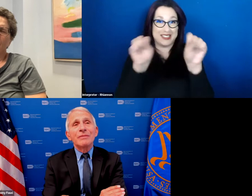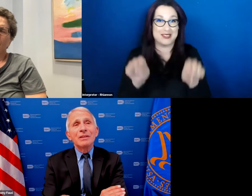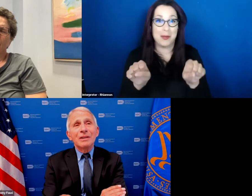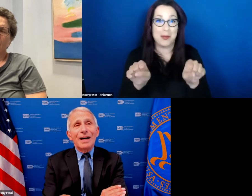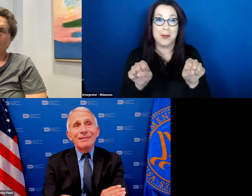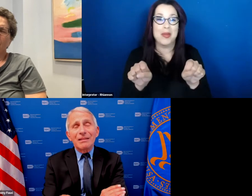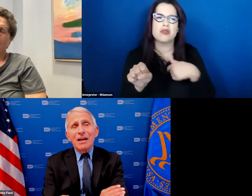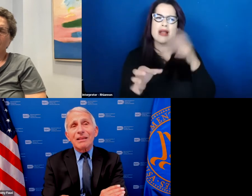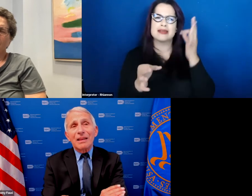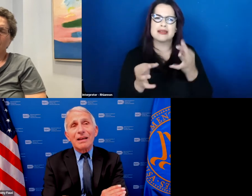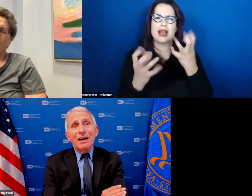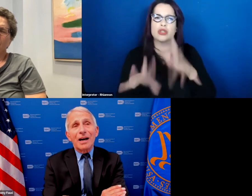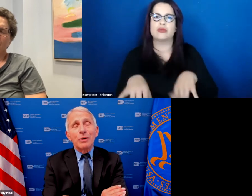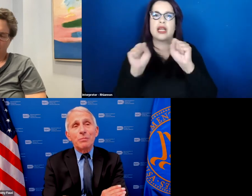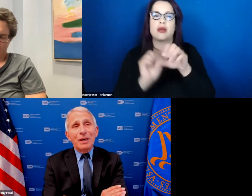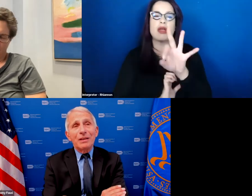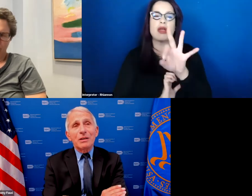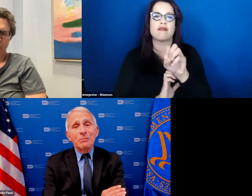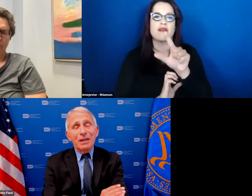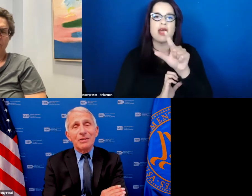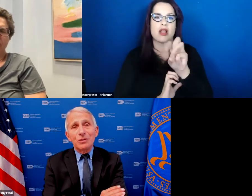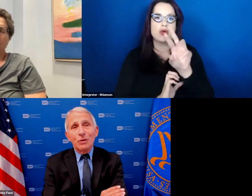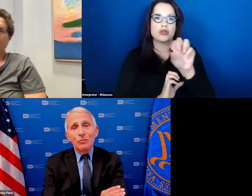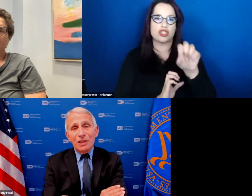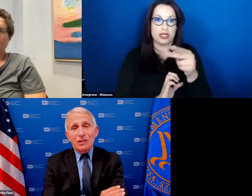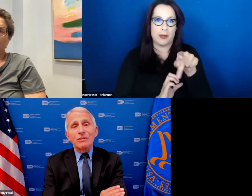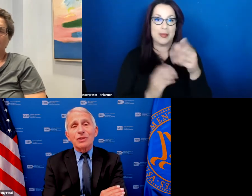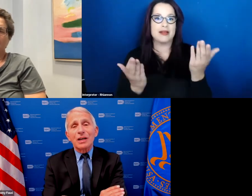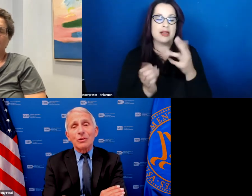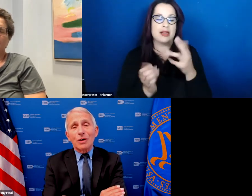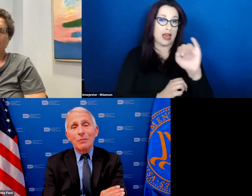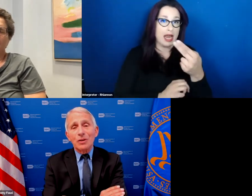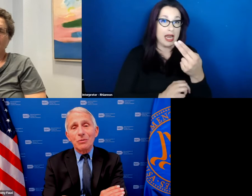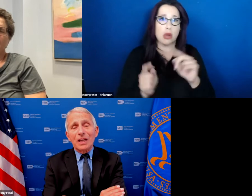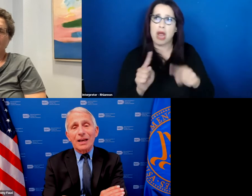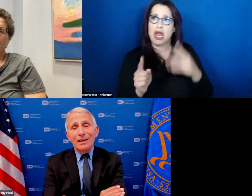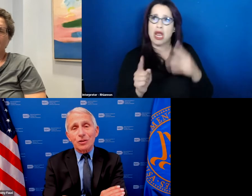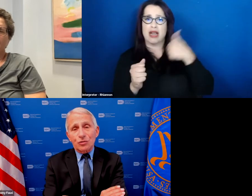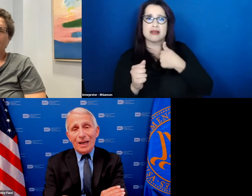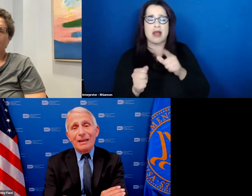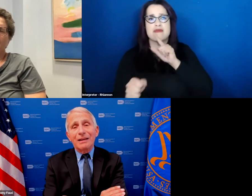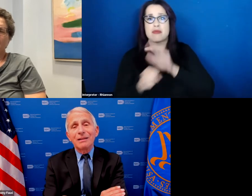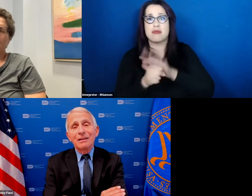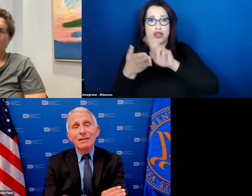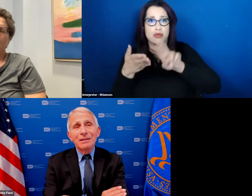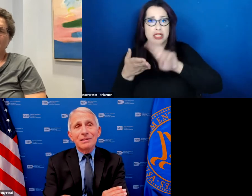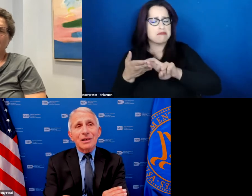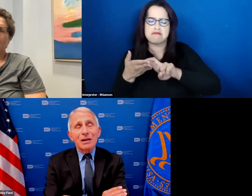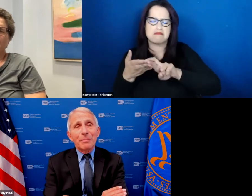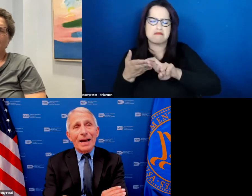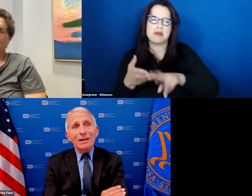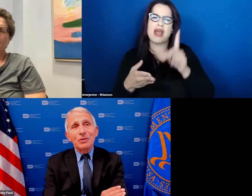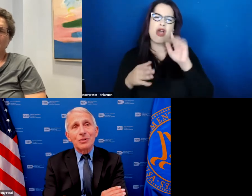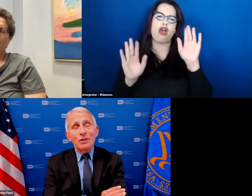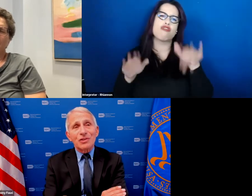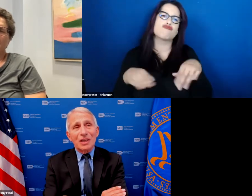i did not think i would be committed to research i thought i would use that as training to